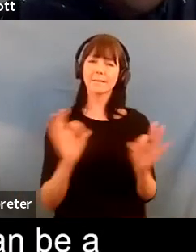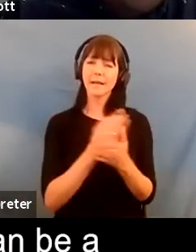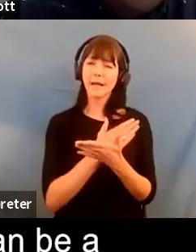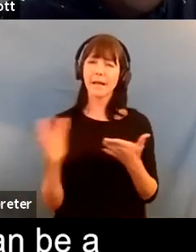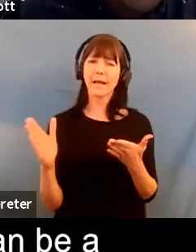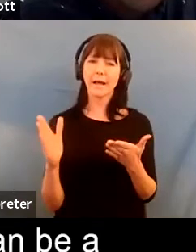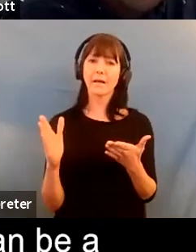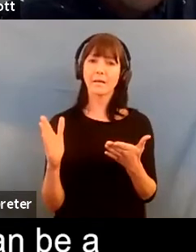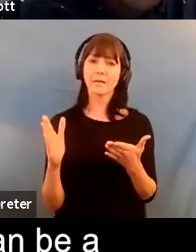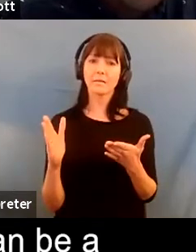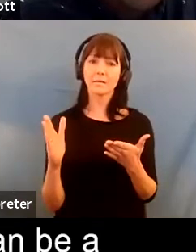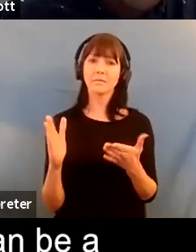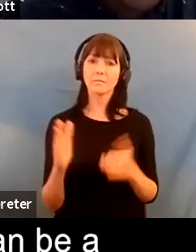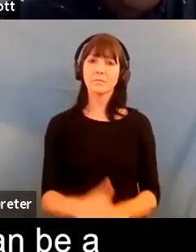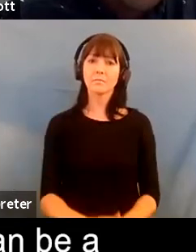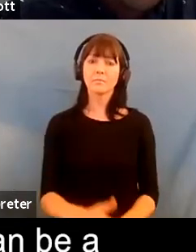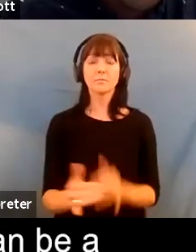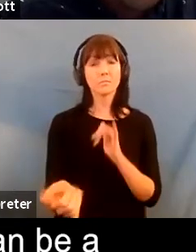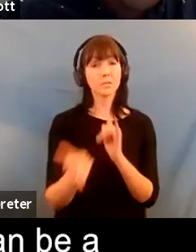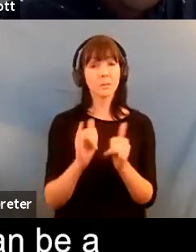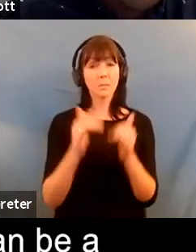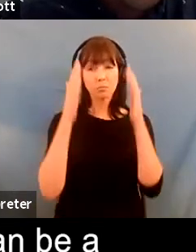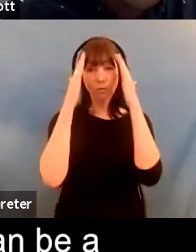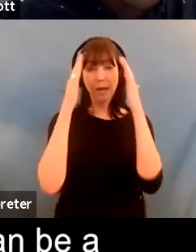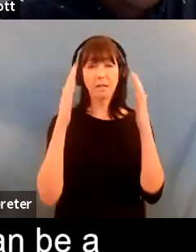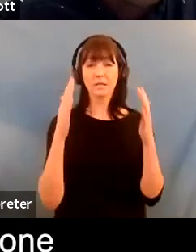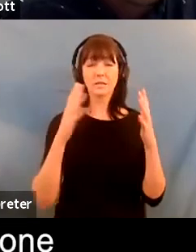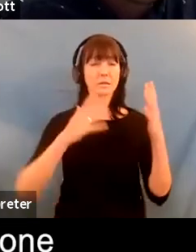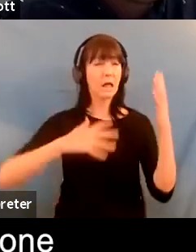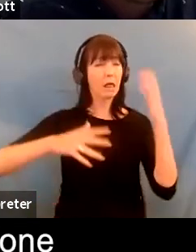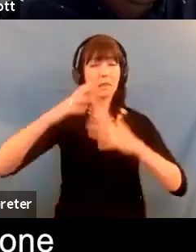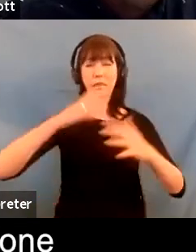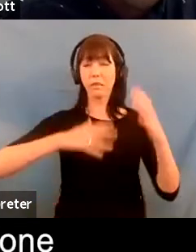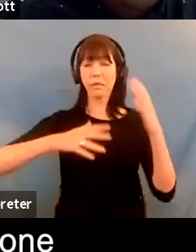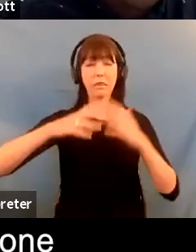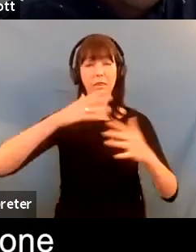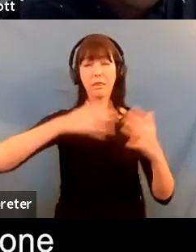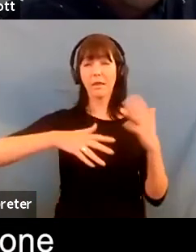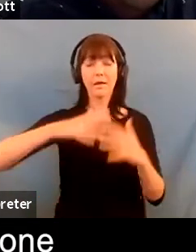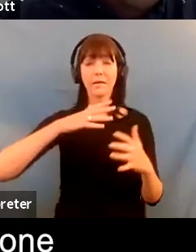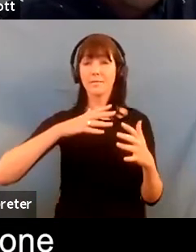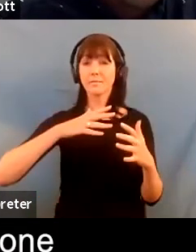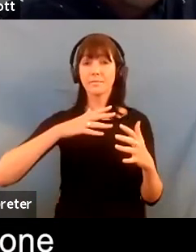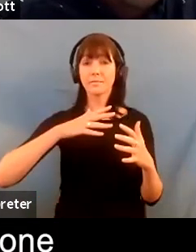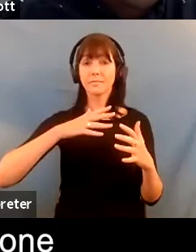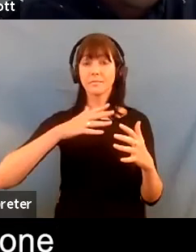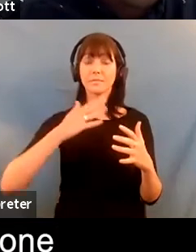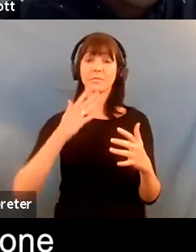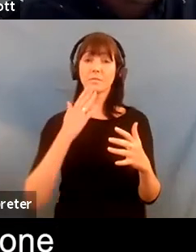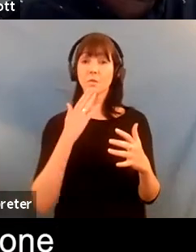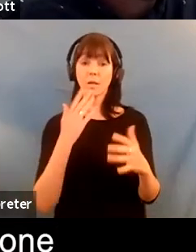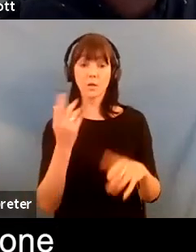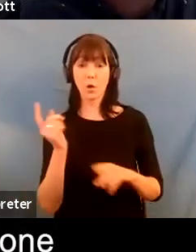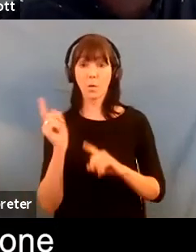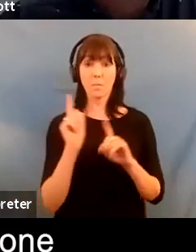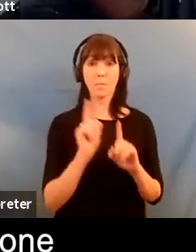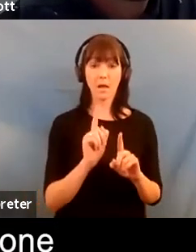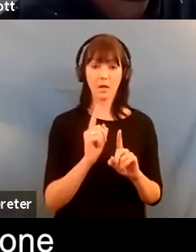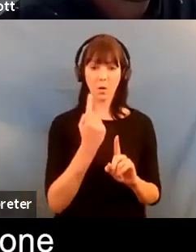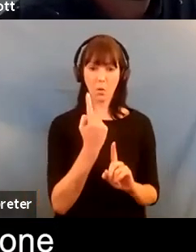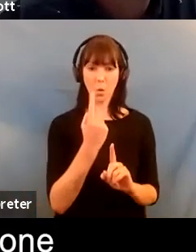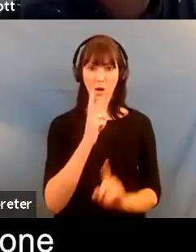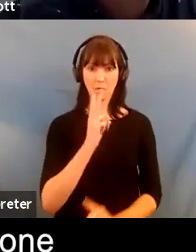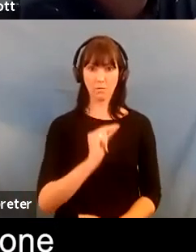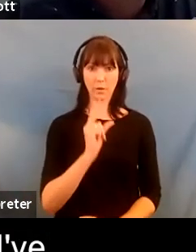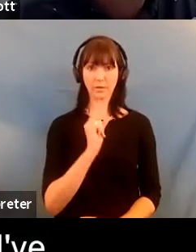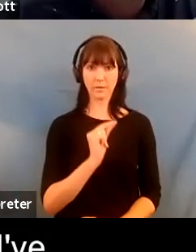be a very cluttered jangled self-arguing place and to narrow it down to this one voice that is the voice of a story